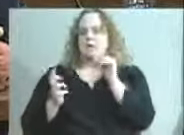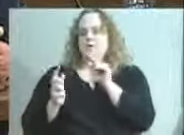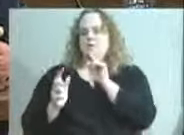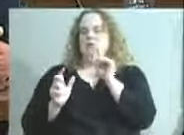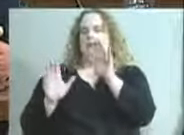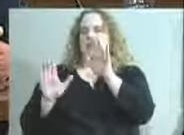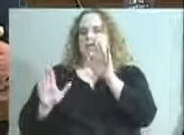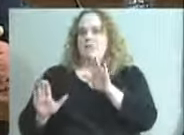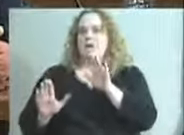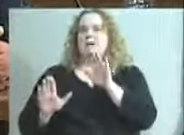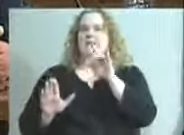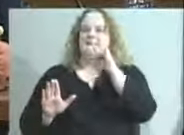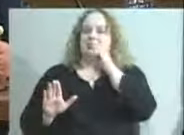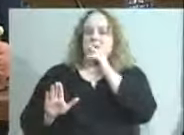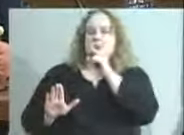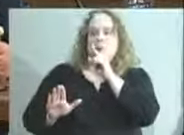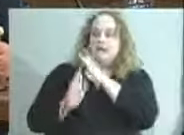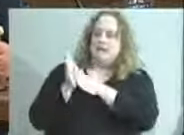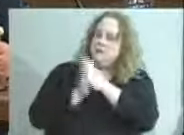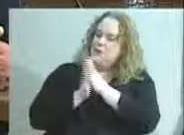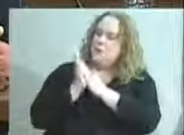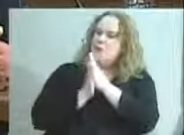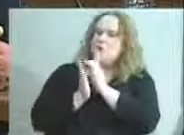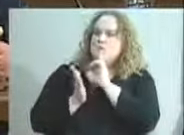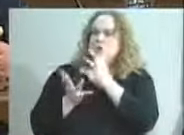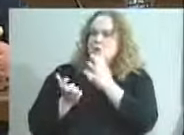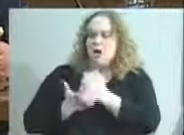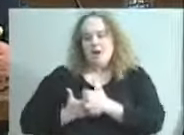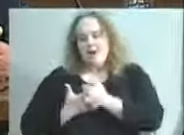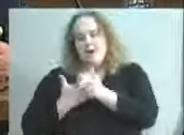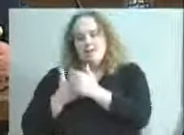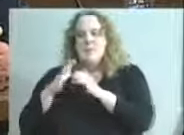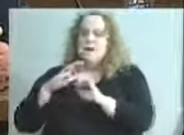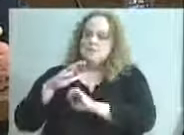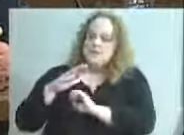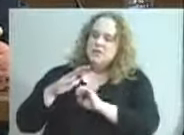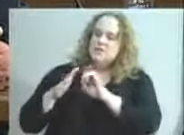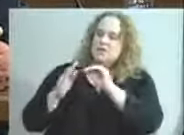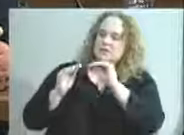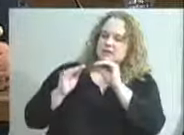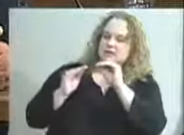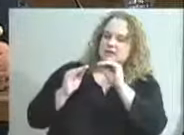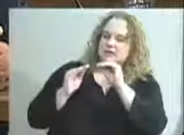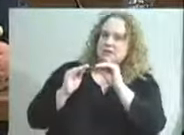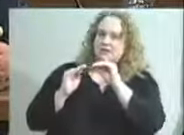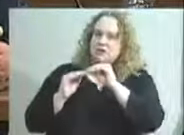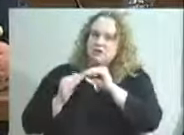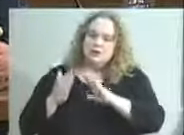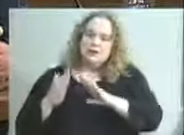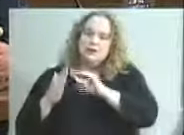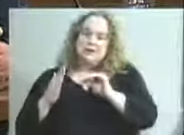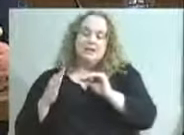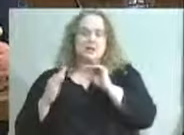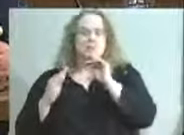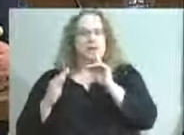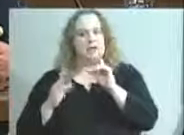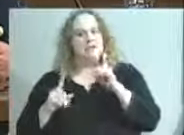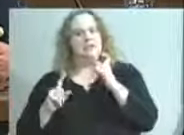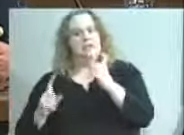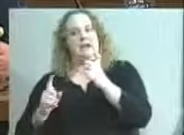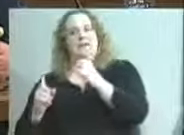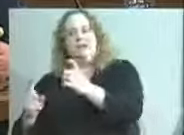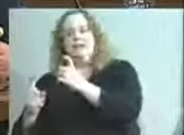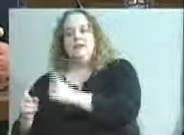those kids are really into helping the elementary kids and the teachers and really contributing more